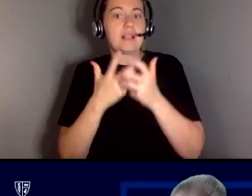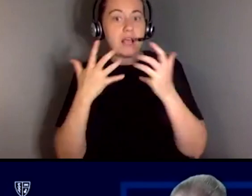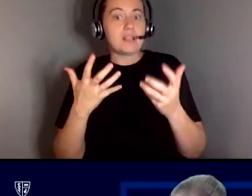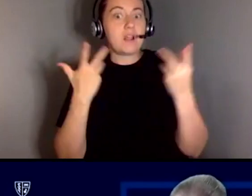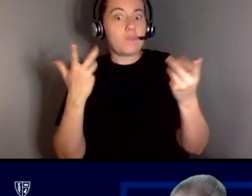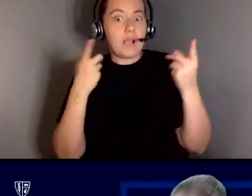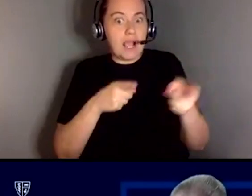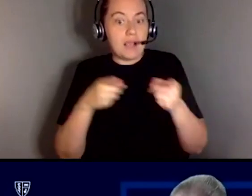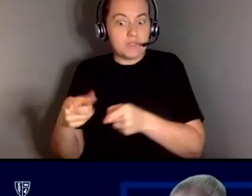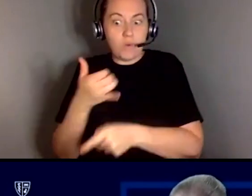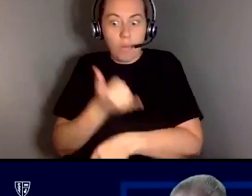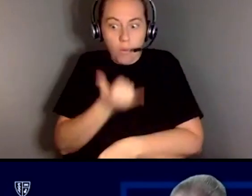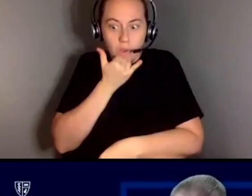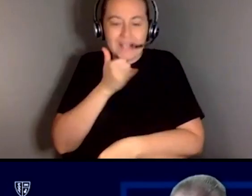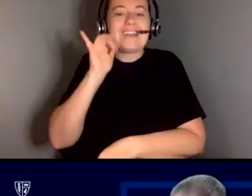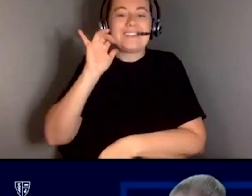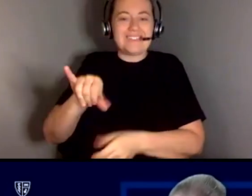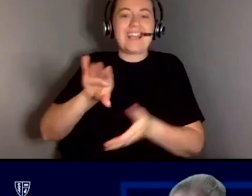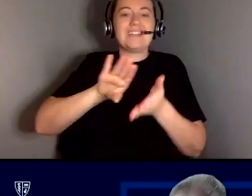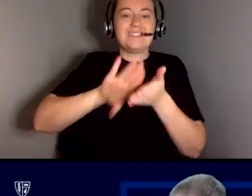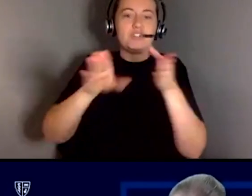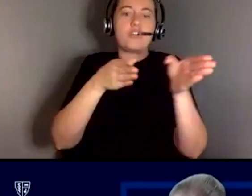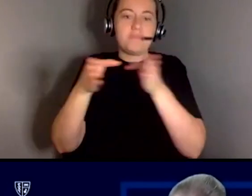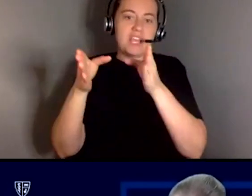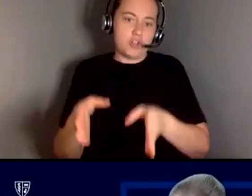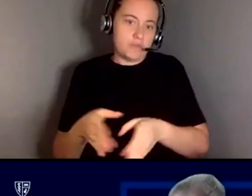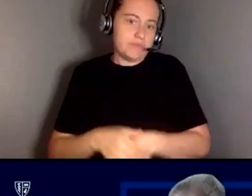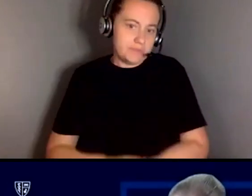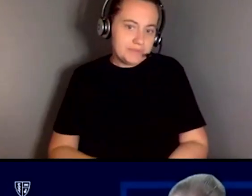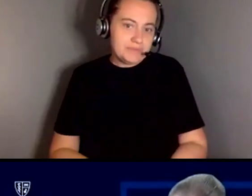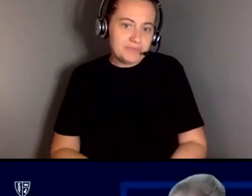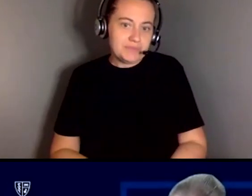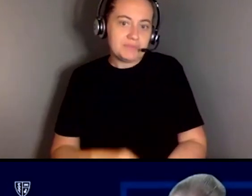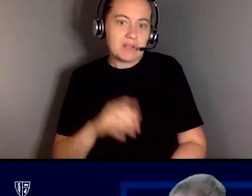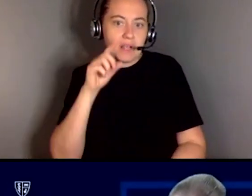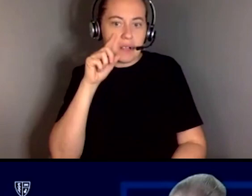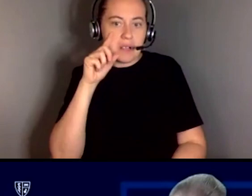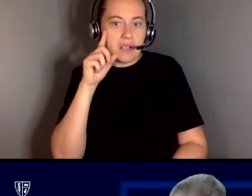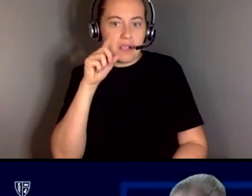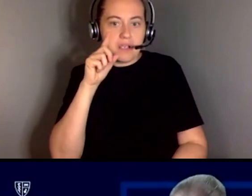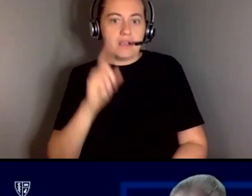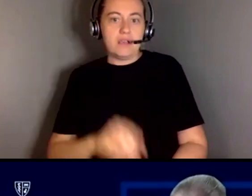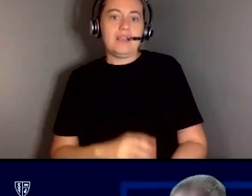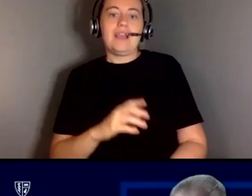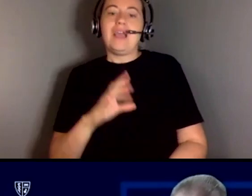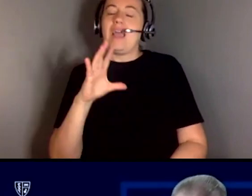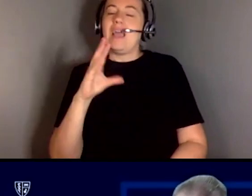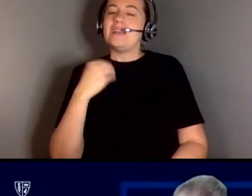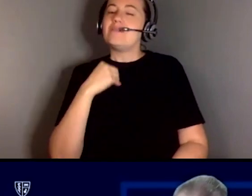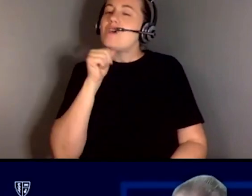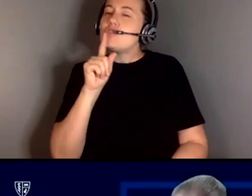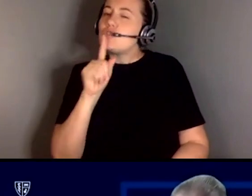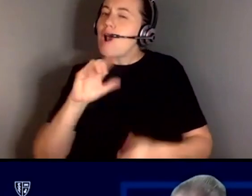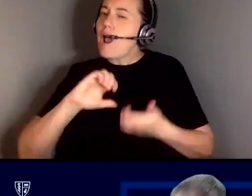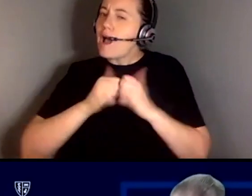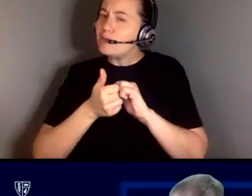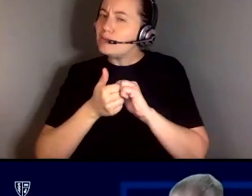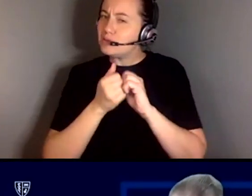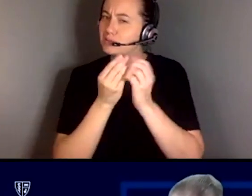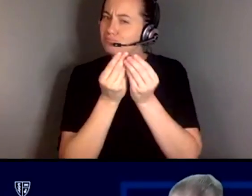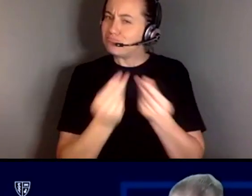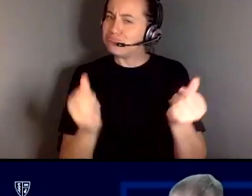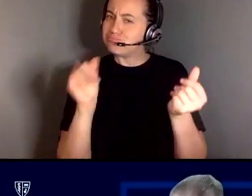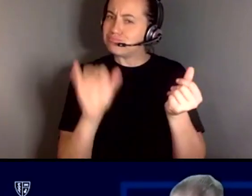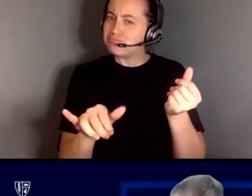wrong happens at that discharge planning level and not quite sure how to bridge that gap um